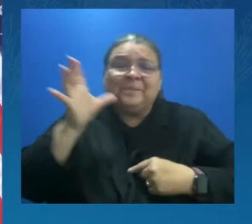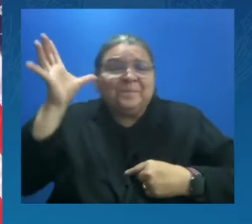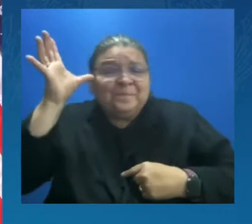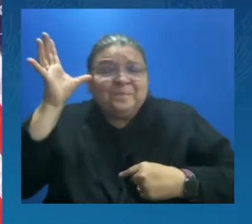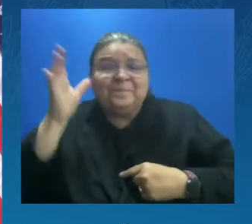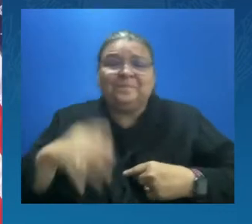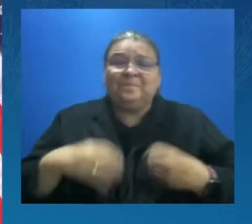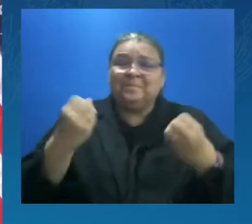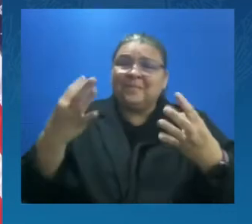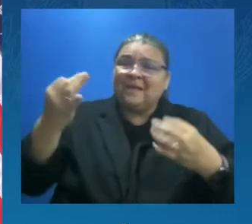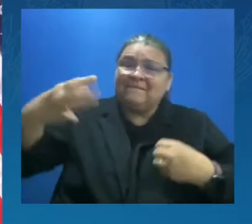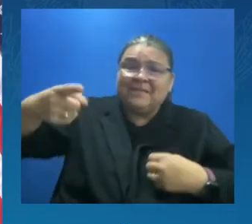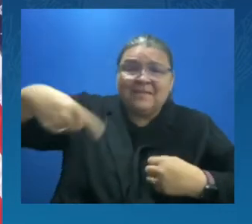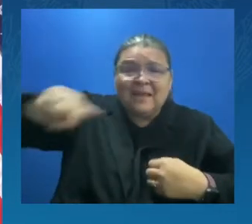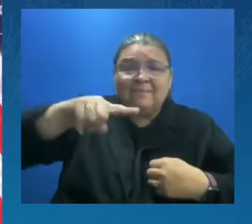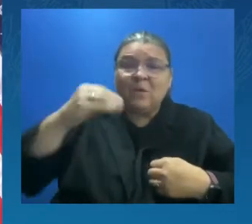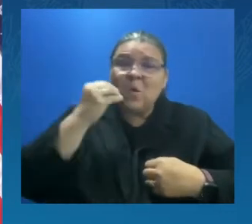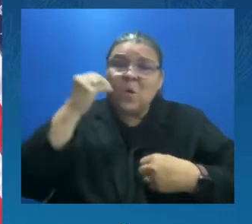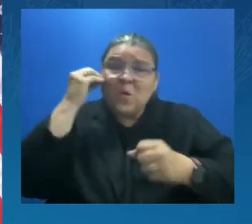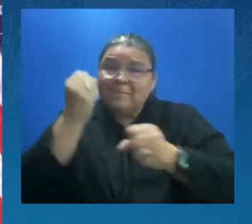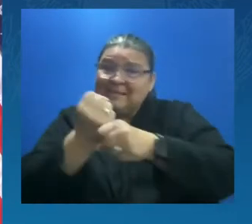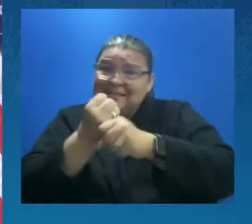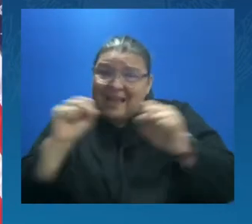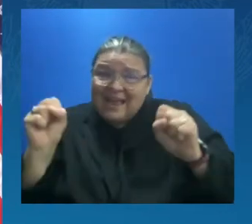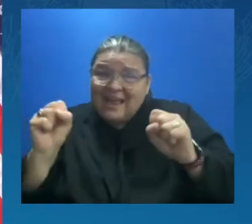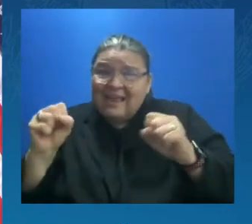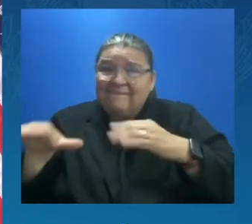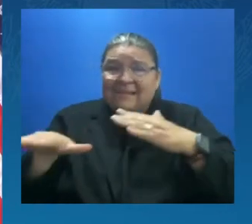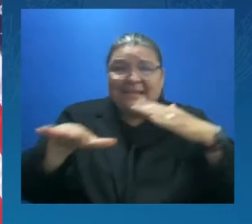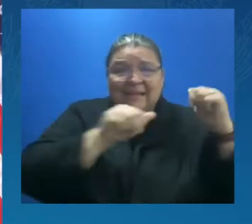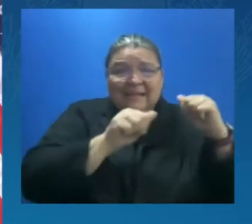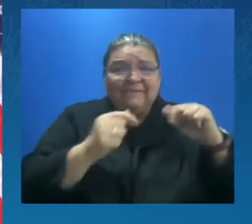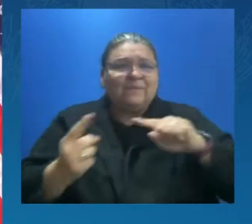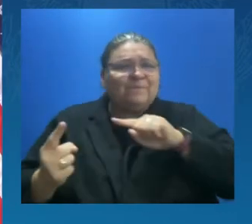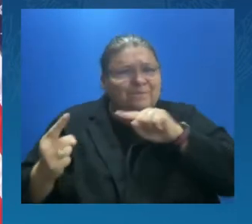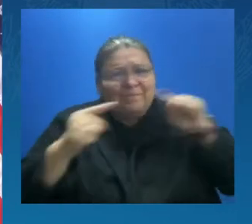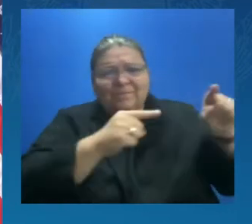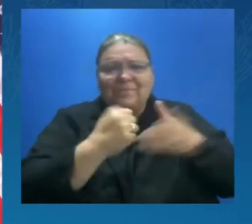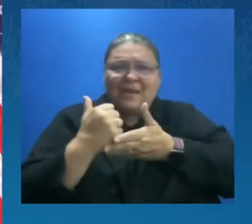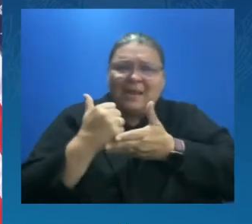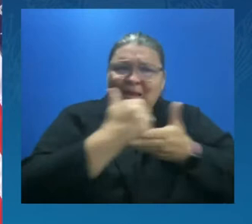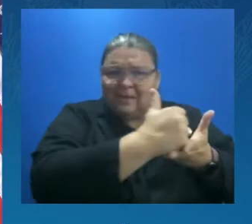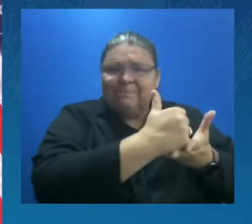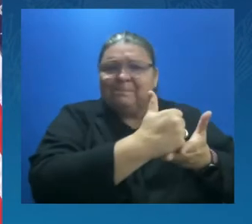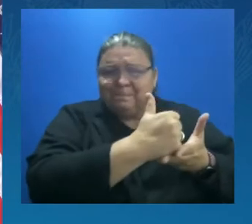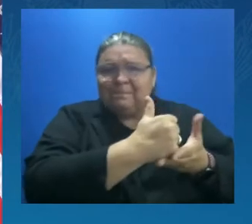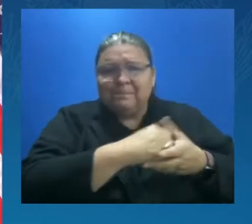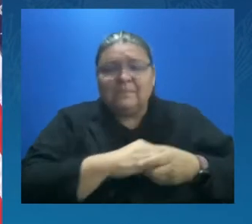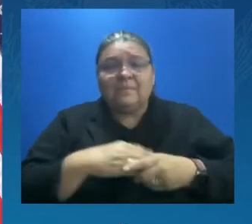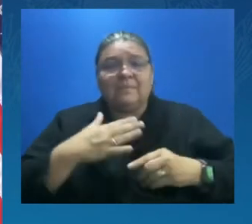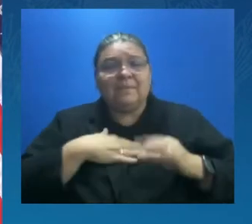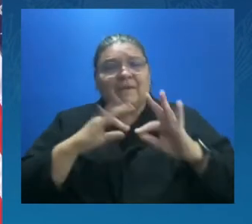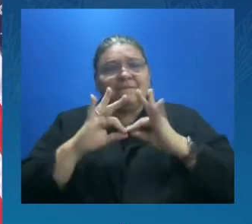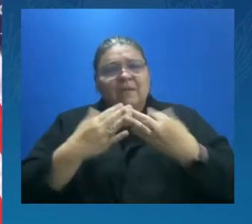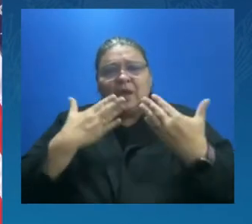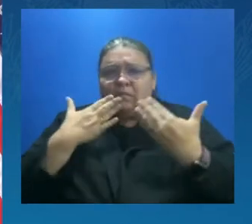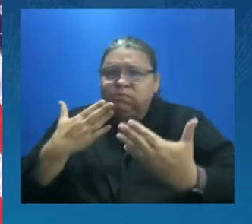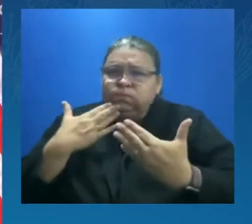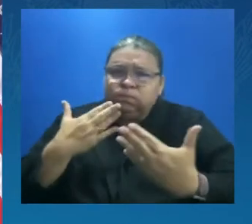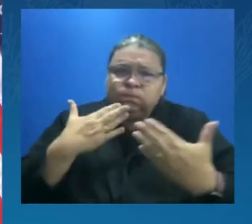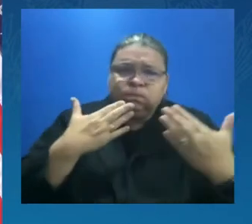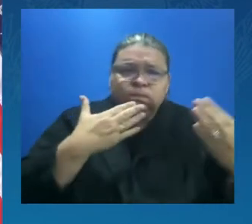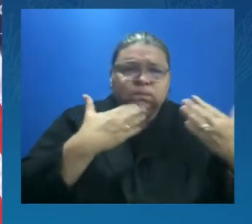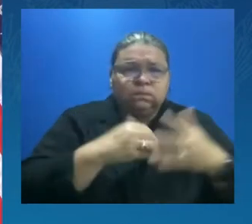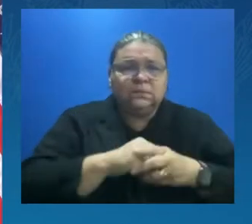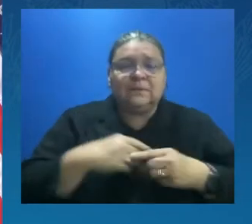this, and that's something that my family really appreciates. As a Cuban exile, I've developed a deep love and